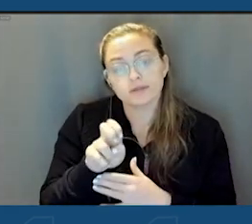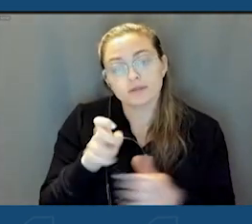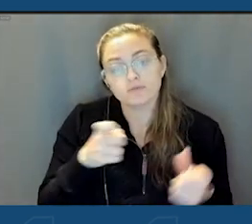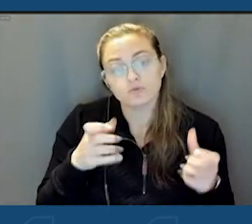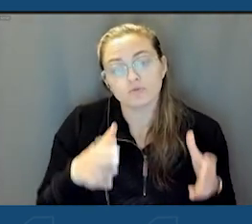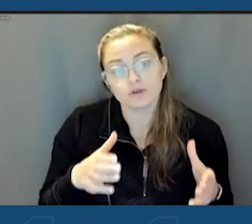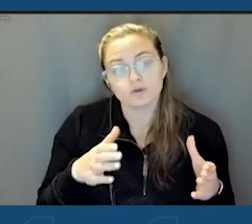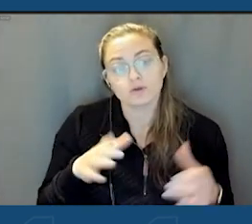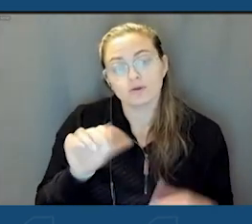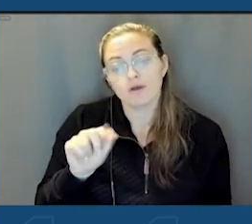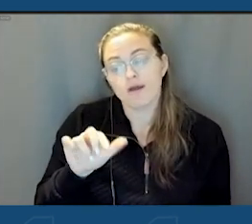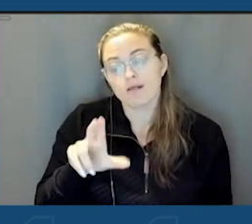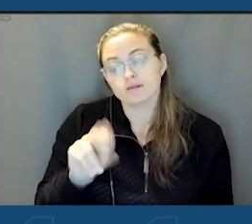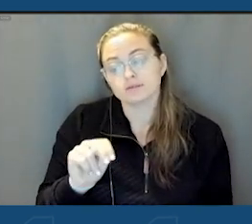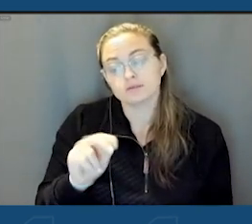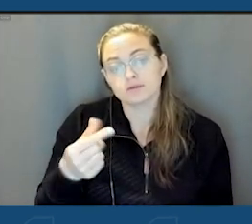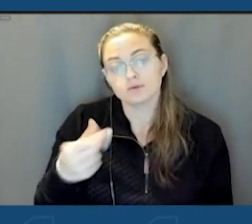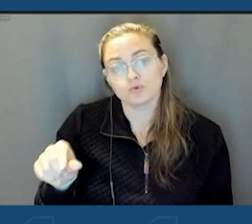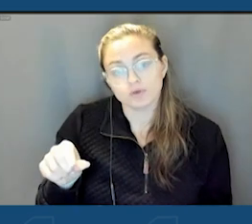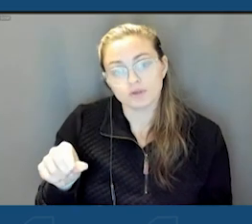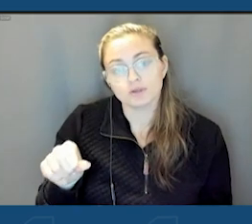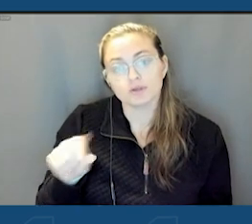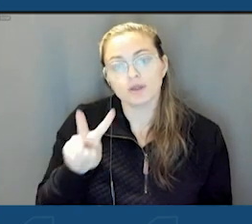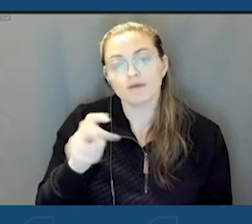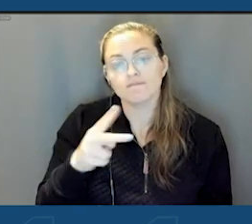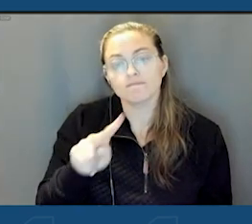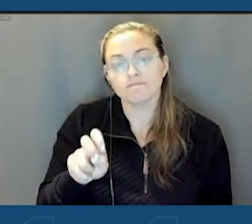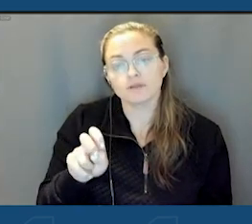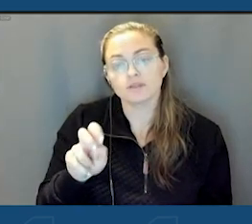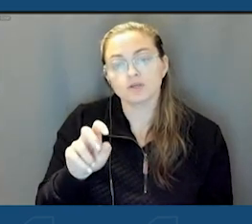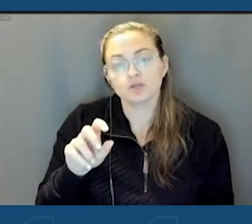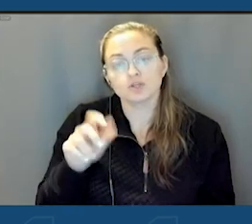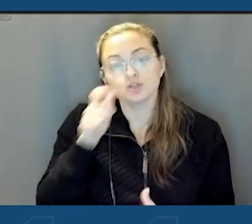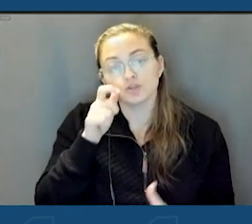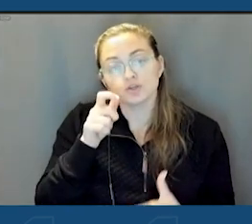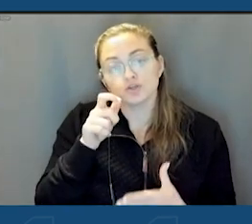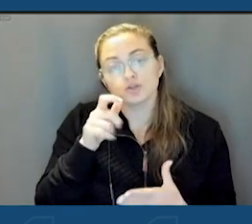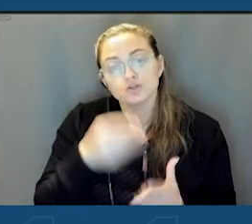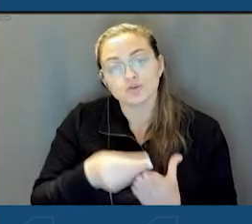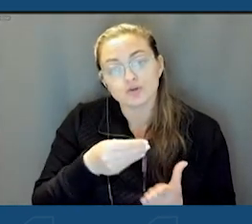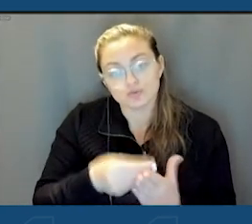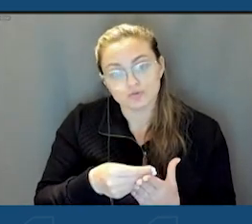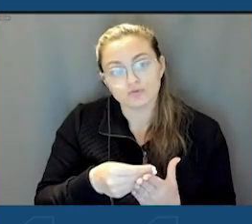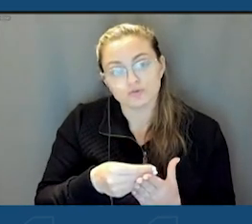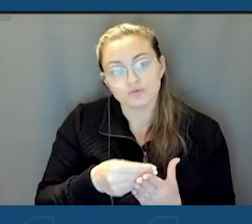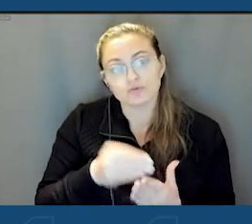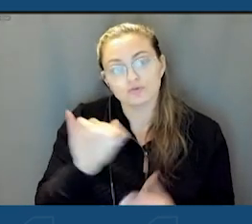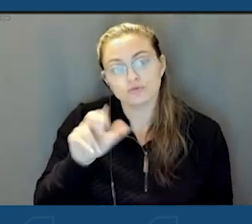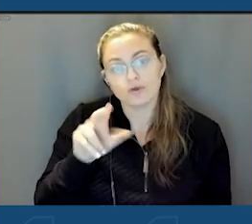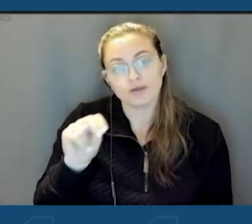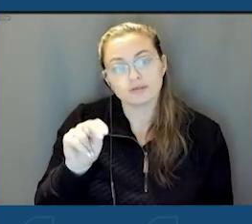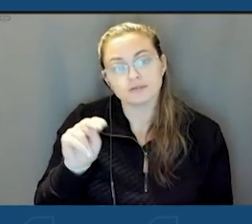Allison Green and Village Treasurer Melissa Mullin. Thank you. You're the reason we're here.